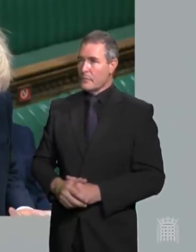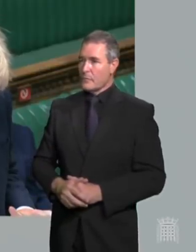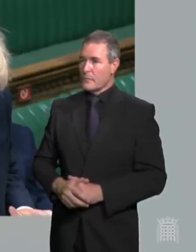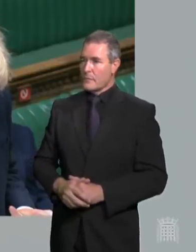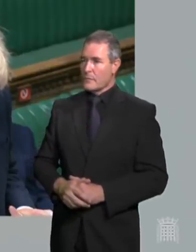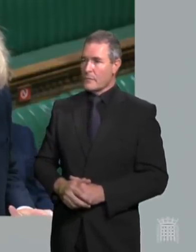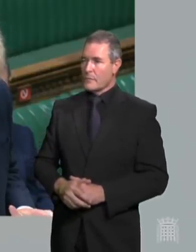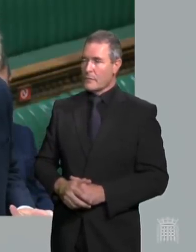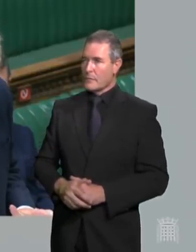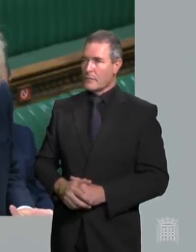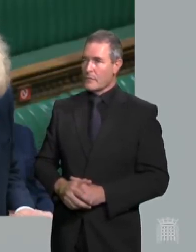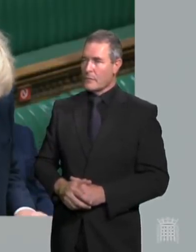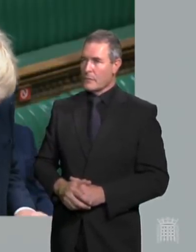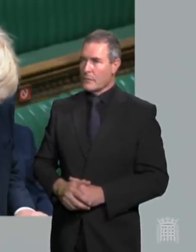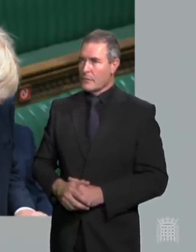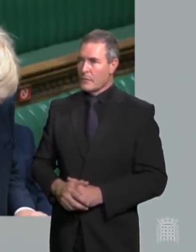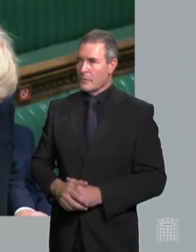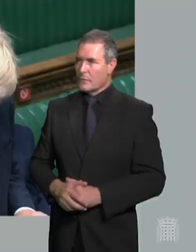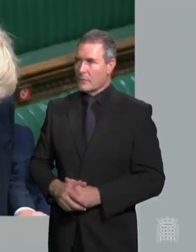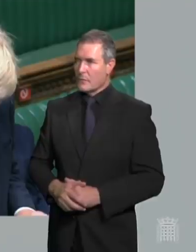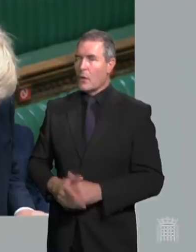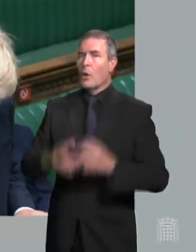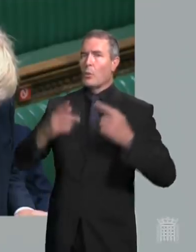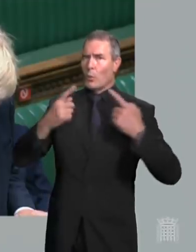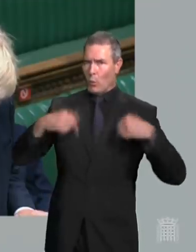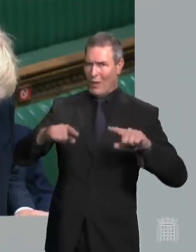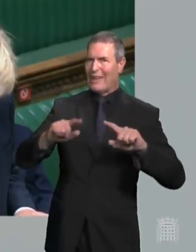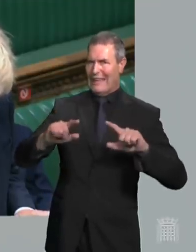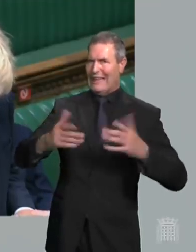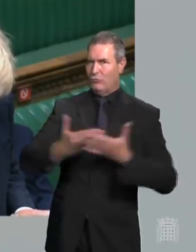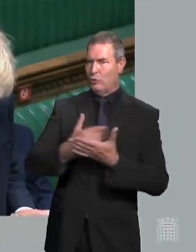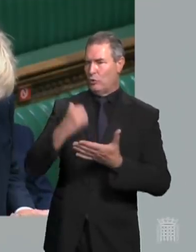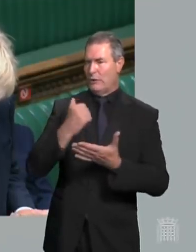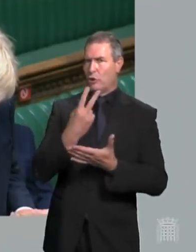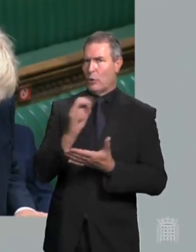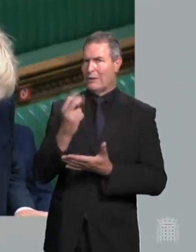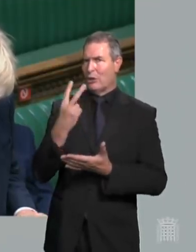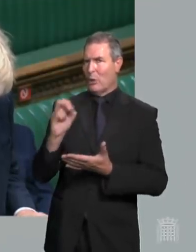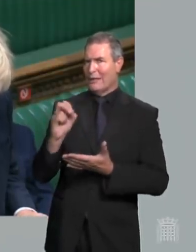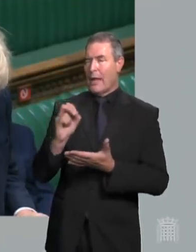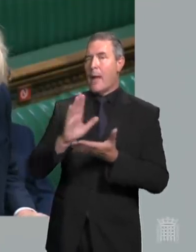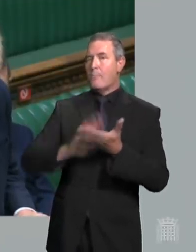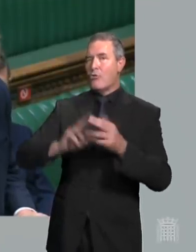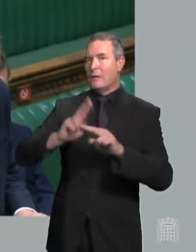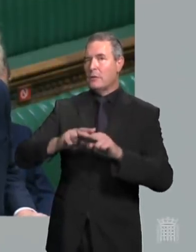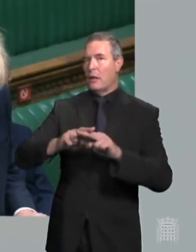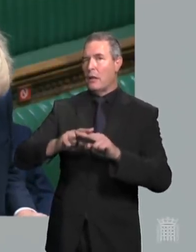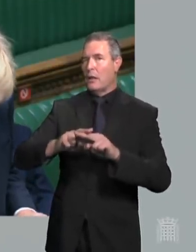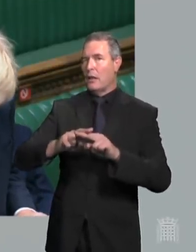did introduce in 2020 paid parental bereavement leave